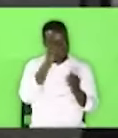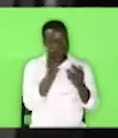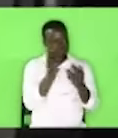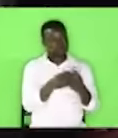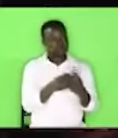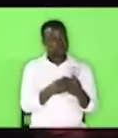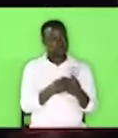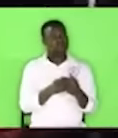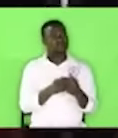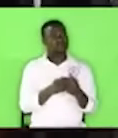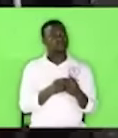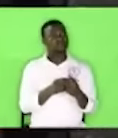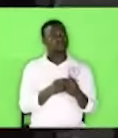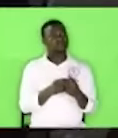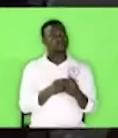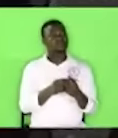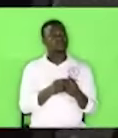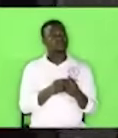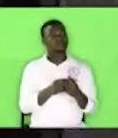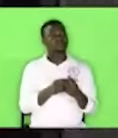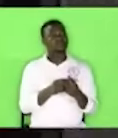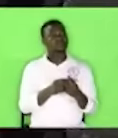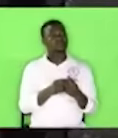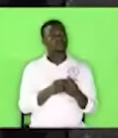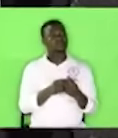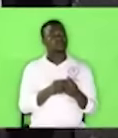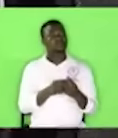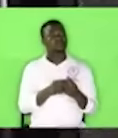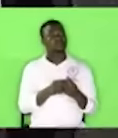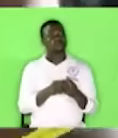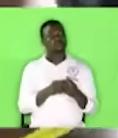Very big chamber.